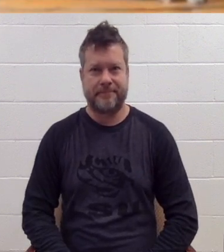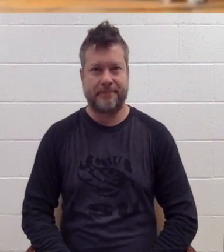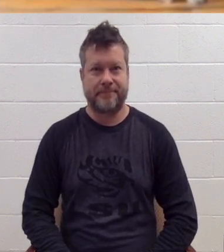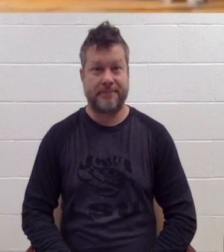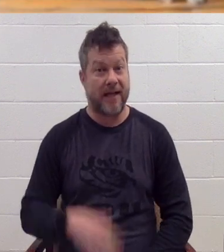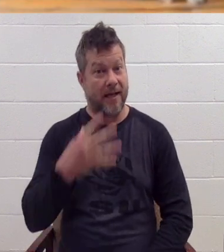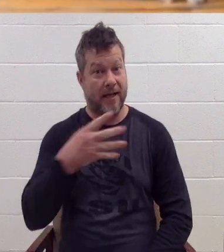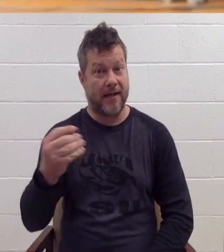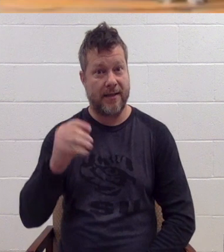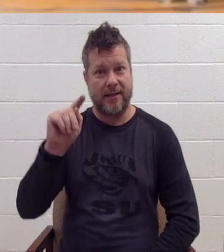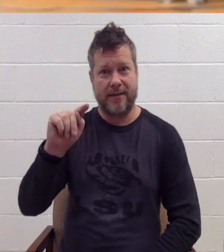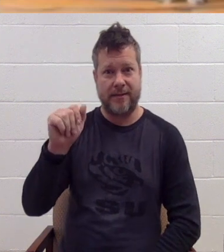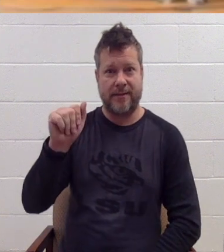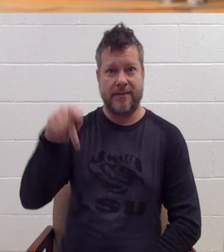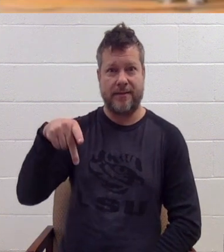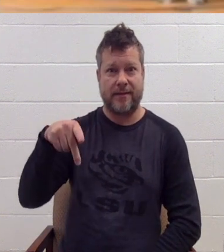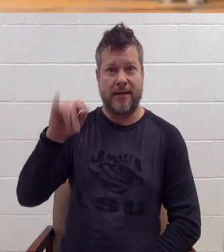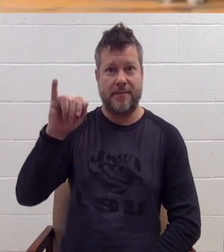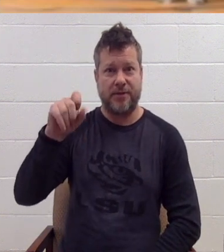Tapestry.